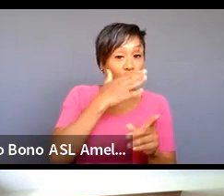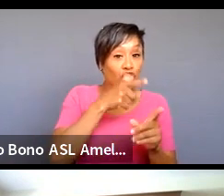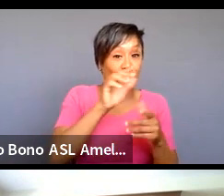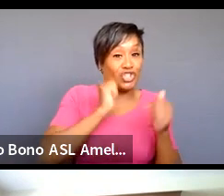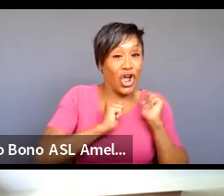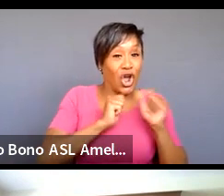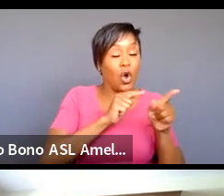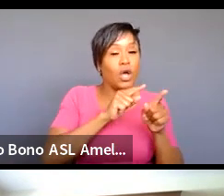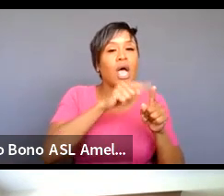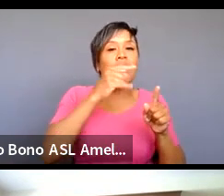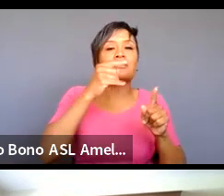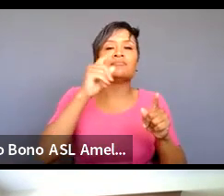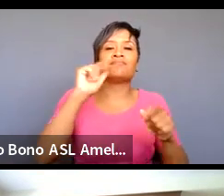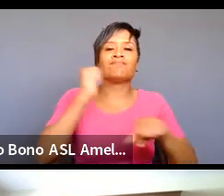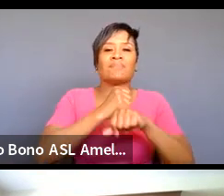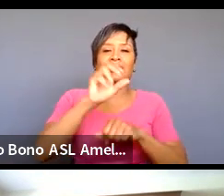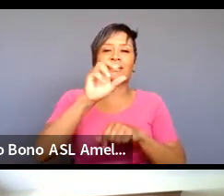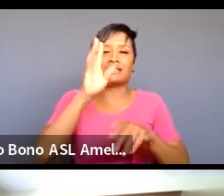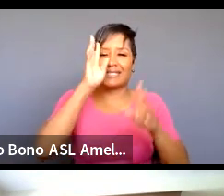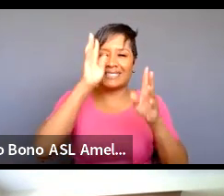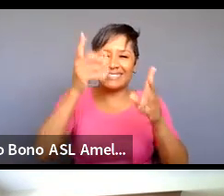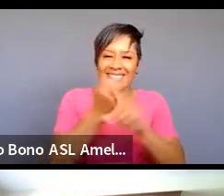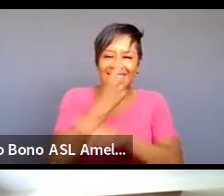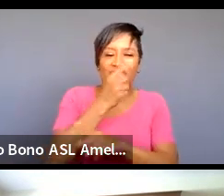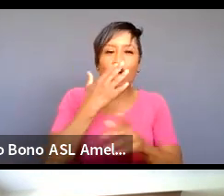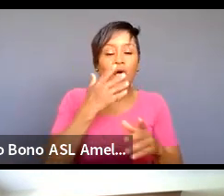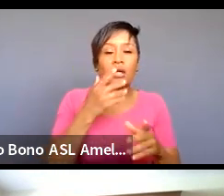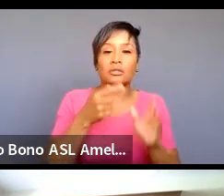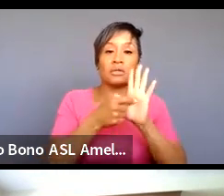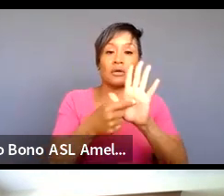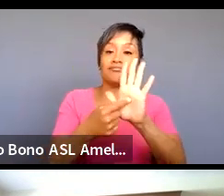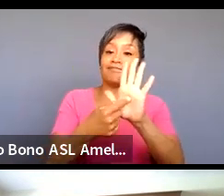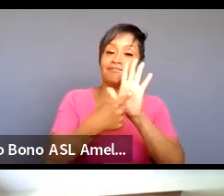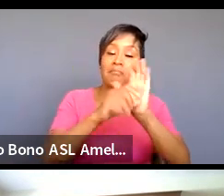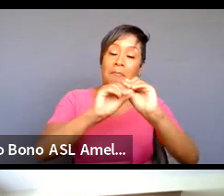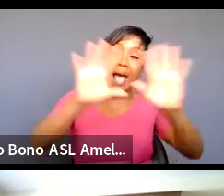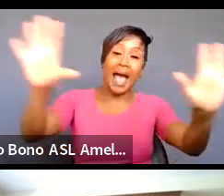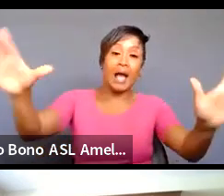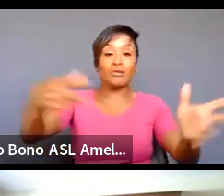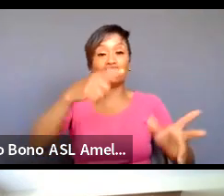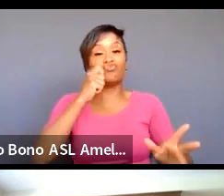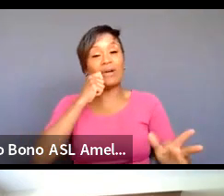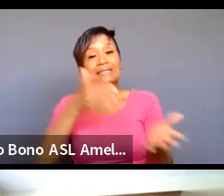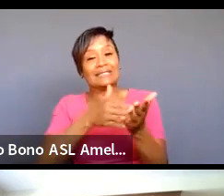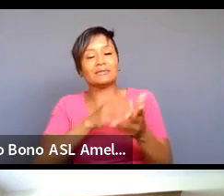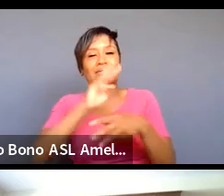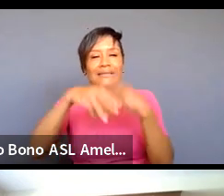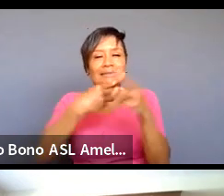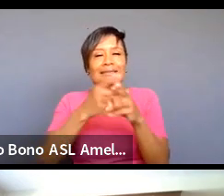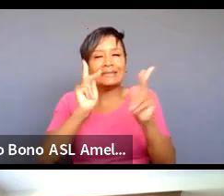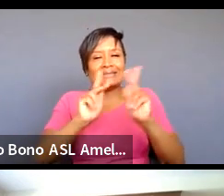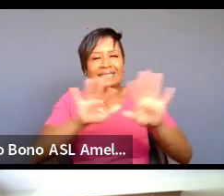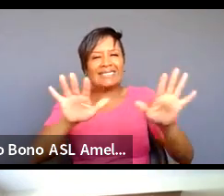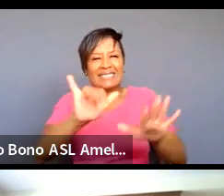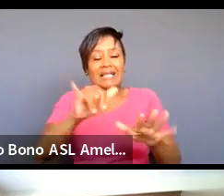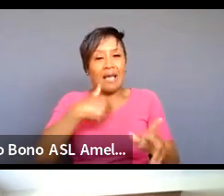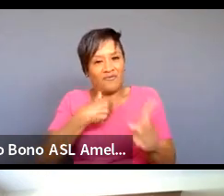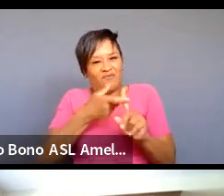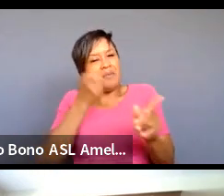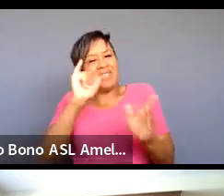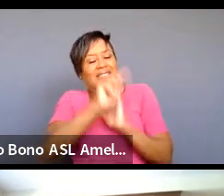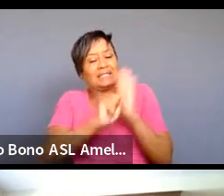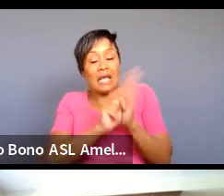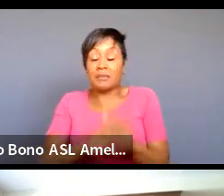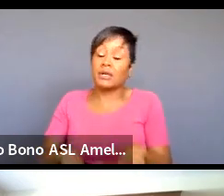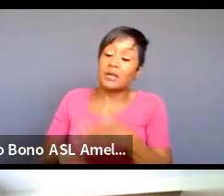to point out racism in and societal things right and so like i come from that era and